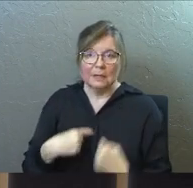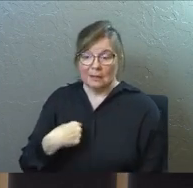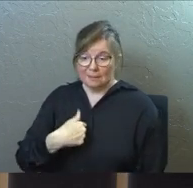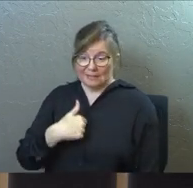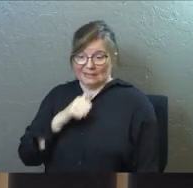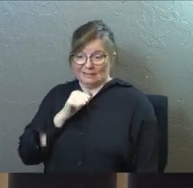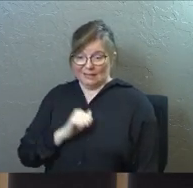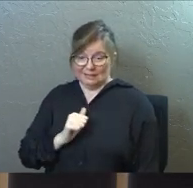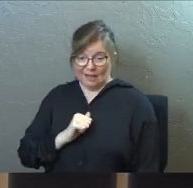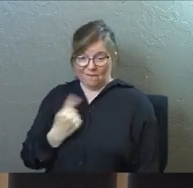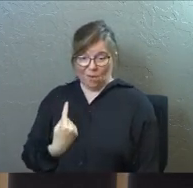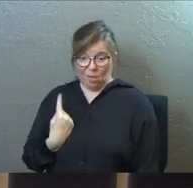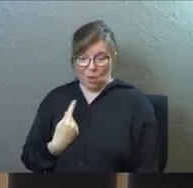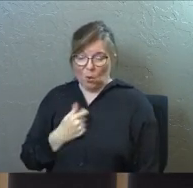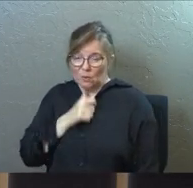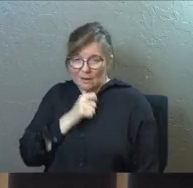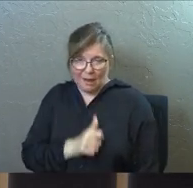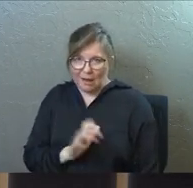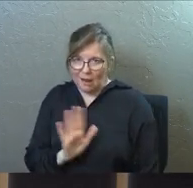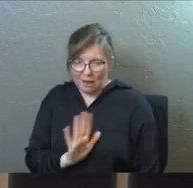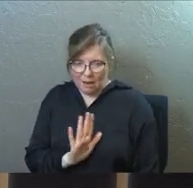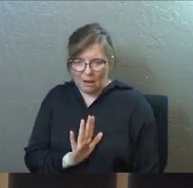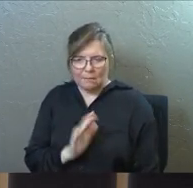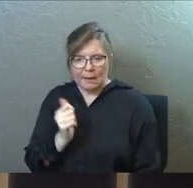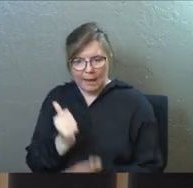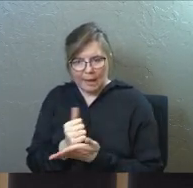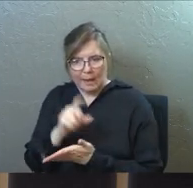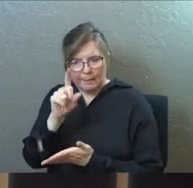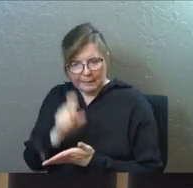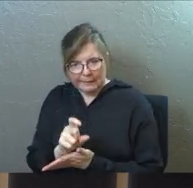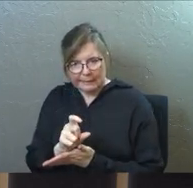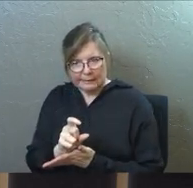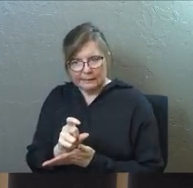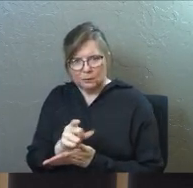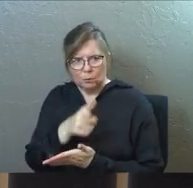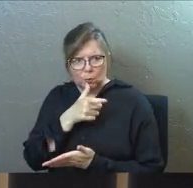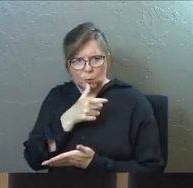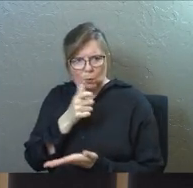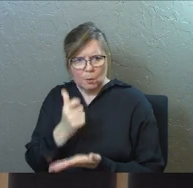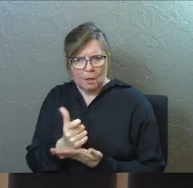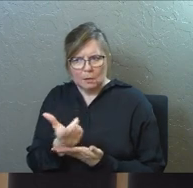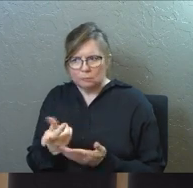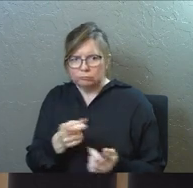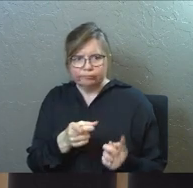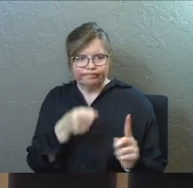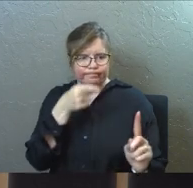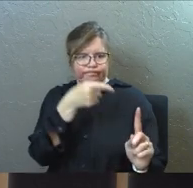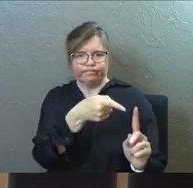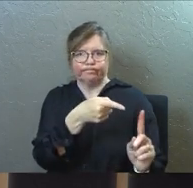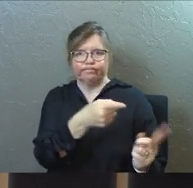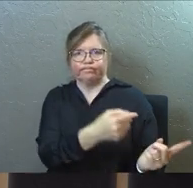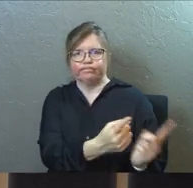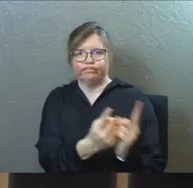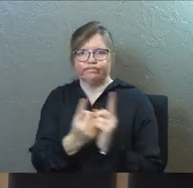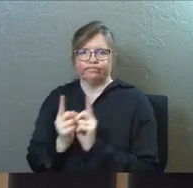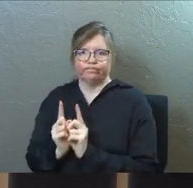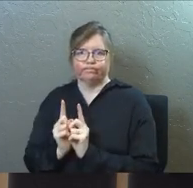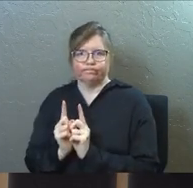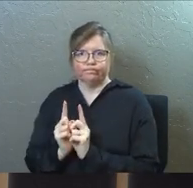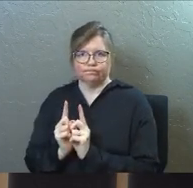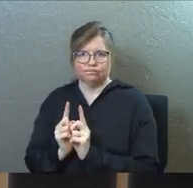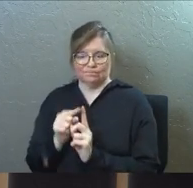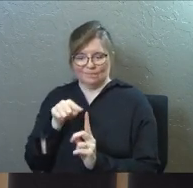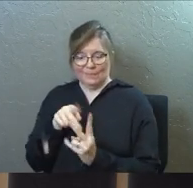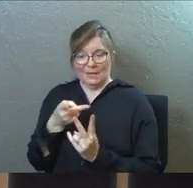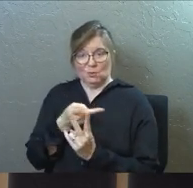them, and I'm going to take a risk on them, by doing all of that, see, I think we would have gotten the apostle